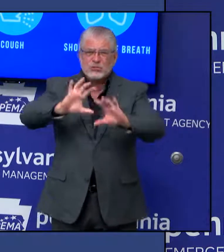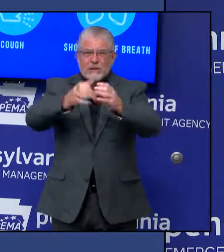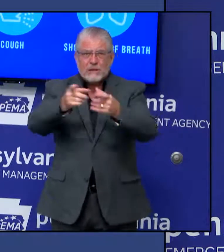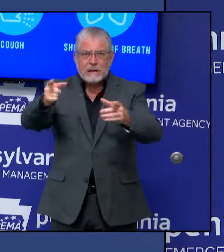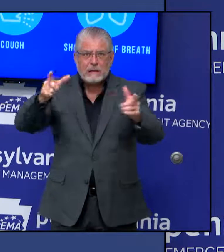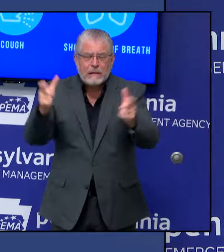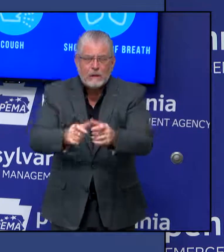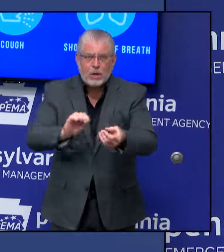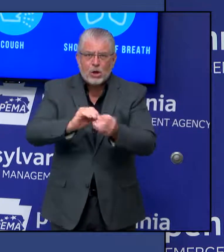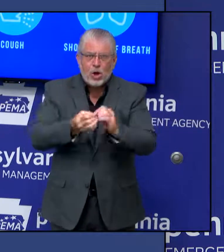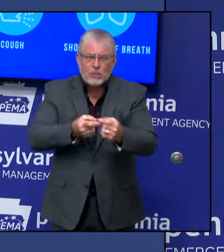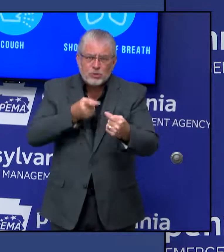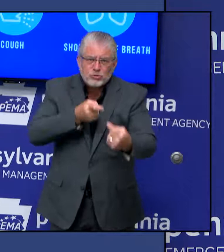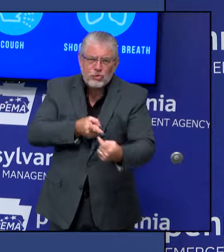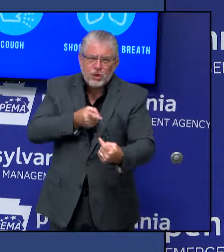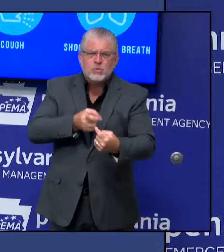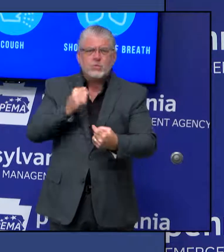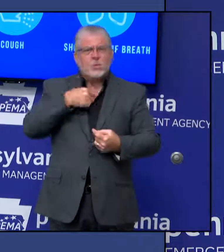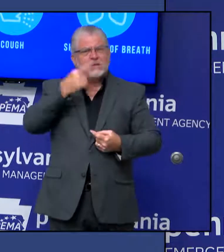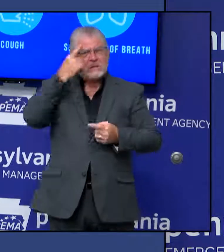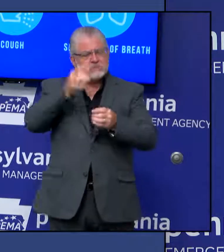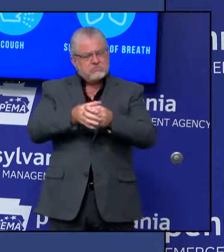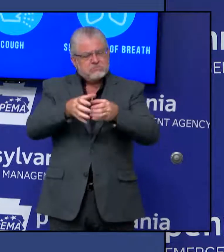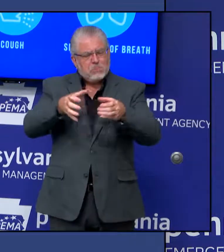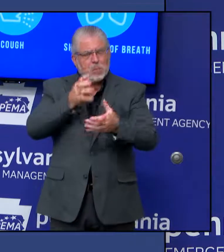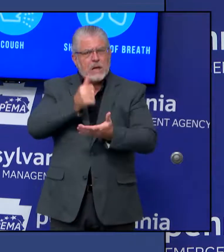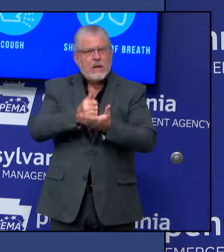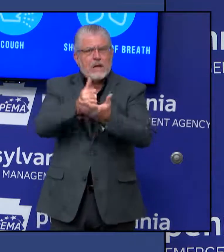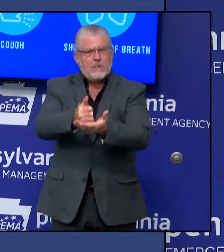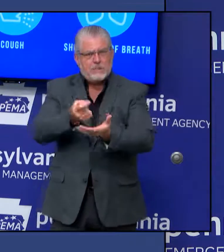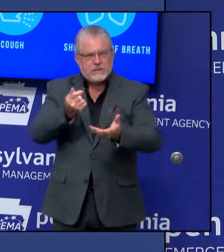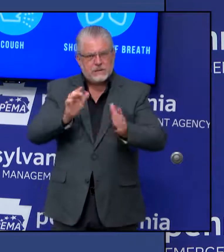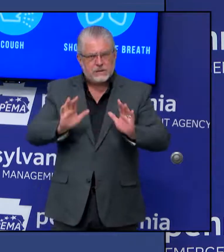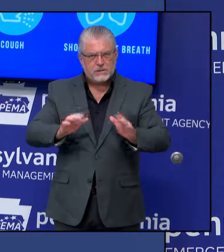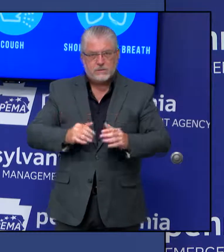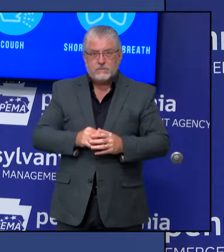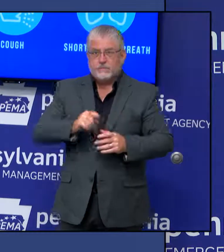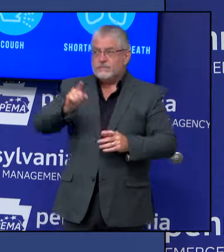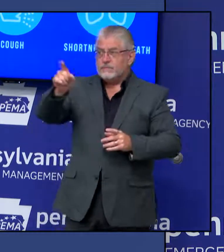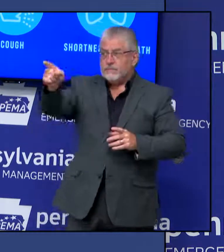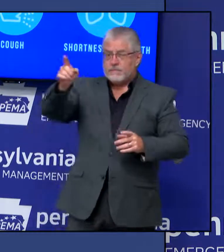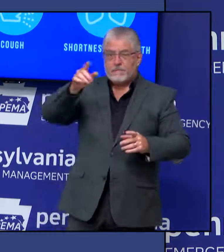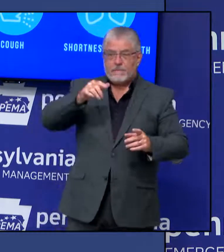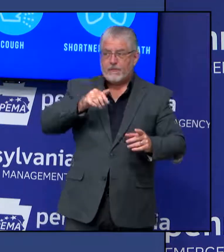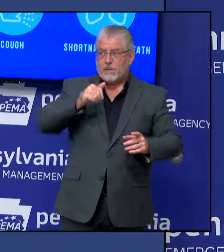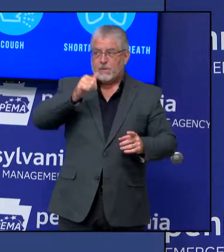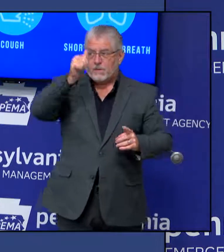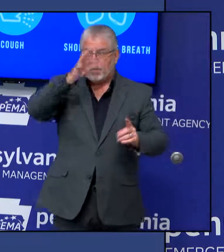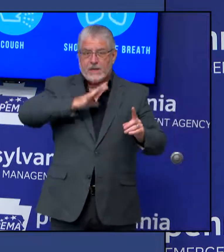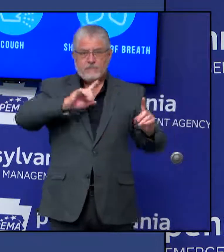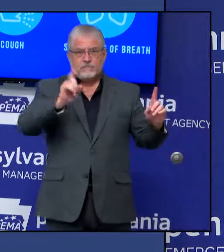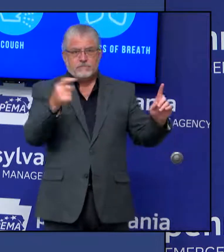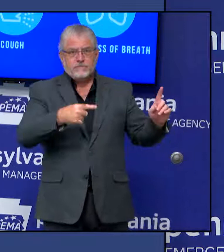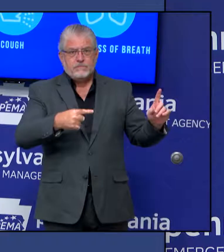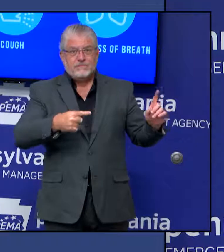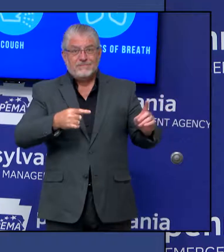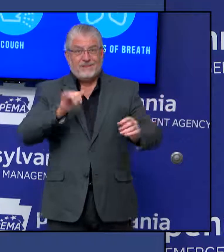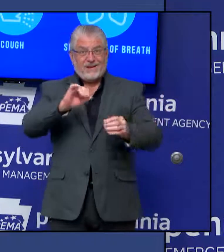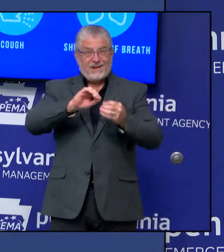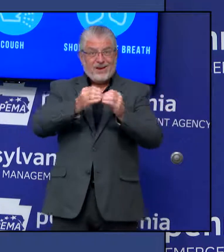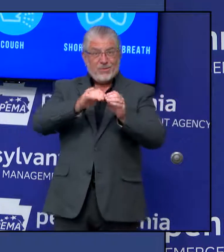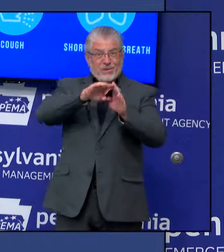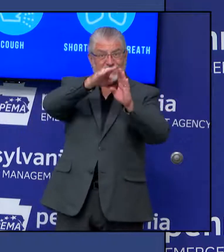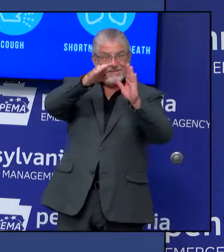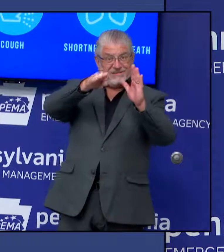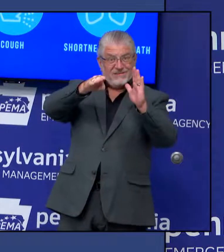So, the cases have been going down since the July 15th order came, or went into effect, I should say. So, are